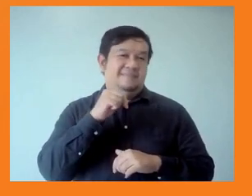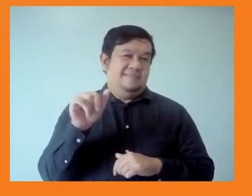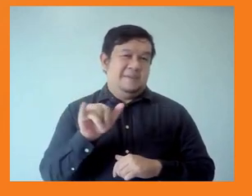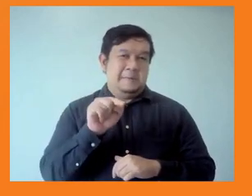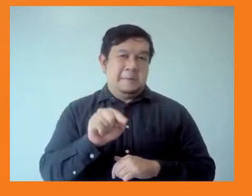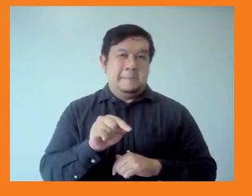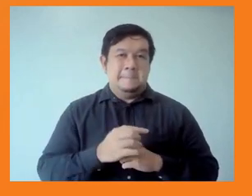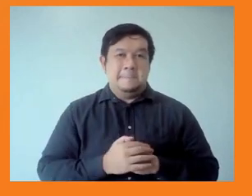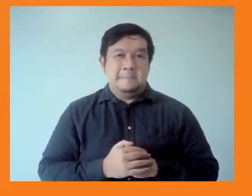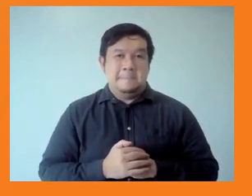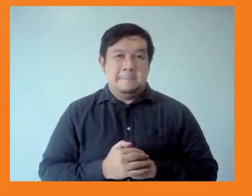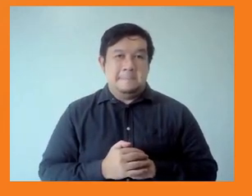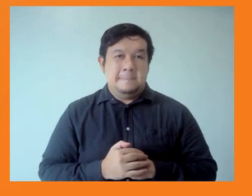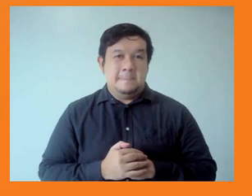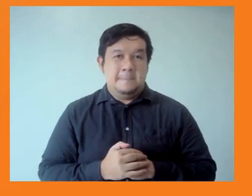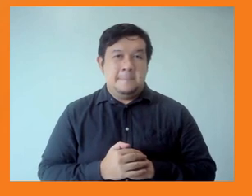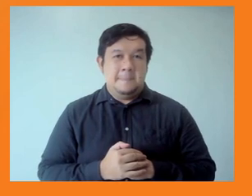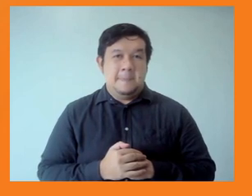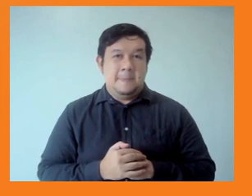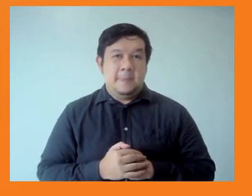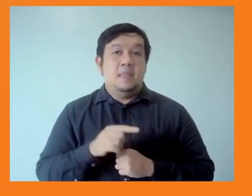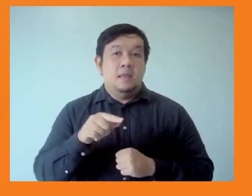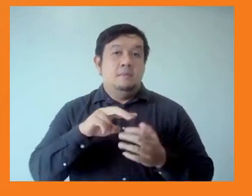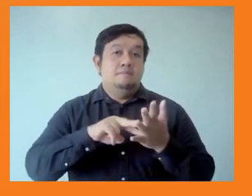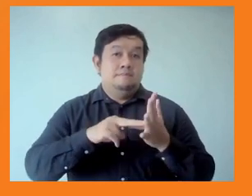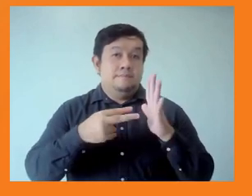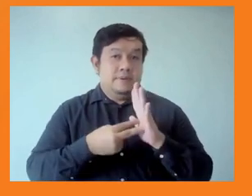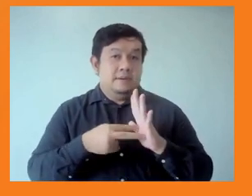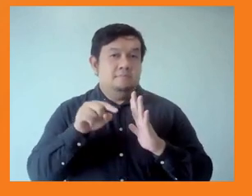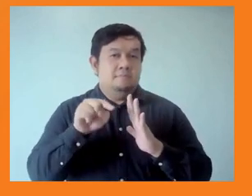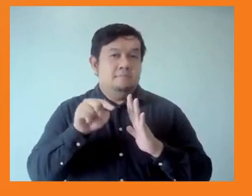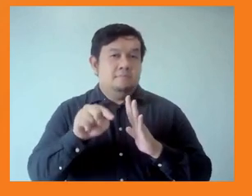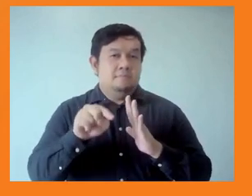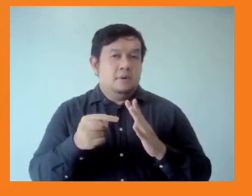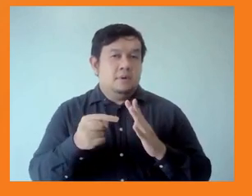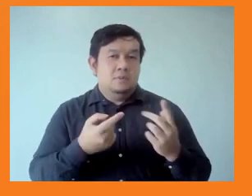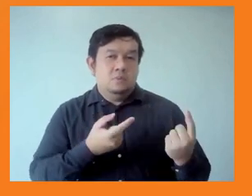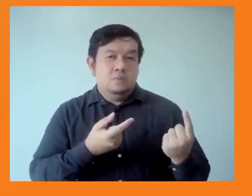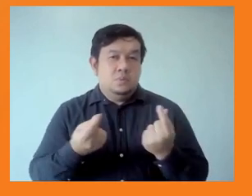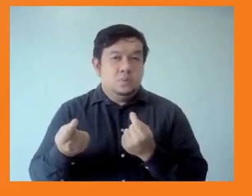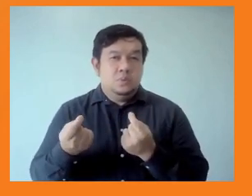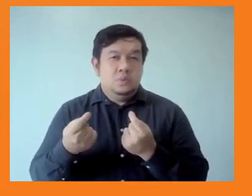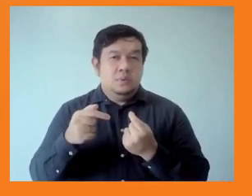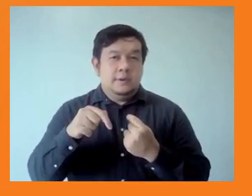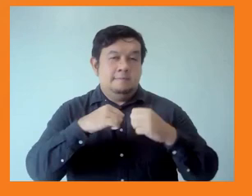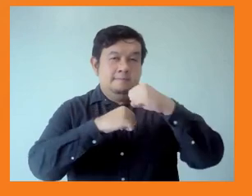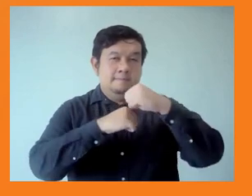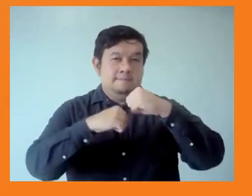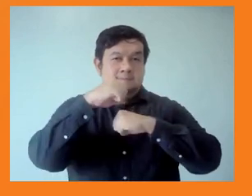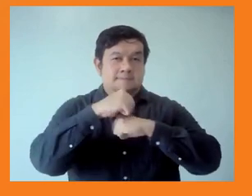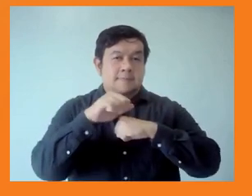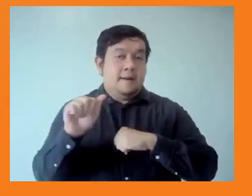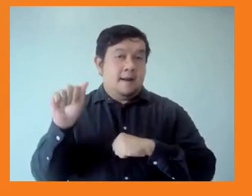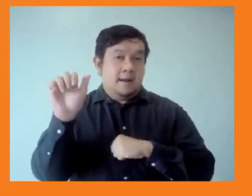And what that means in practice is that tax structures in Asia on paper are not very progressive. You can see from the